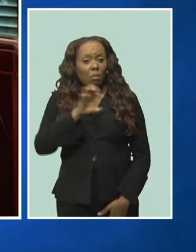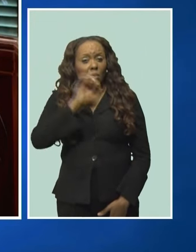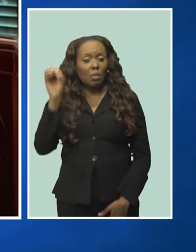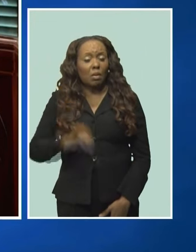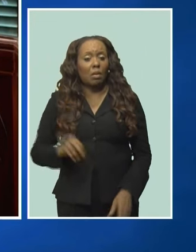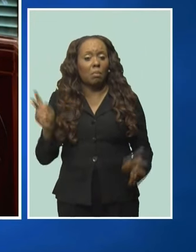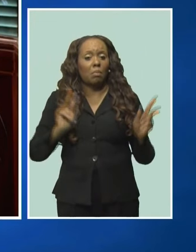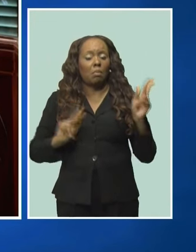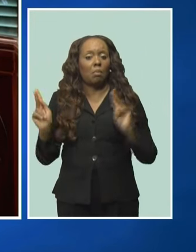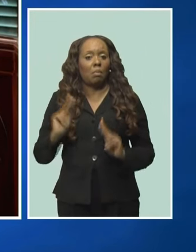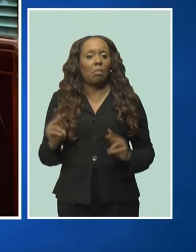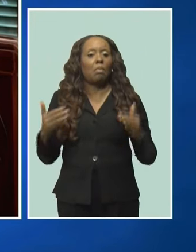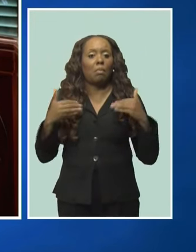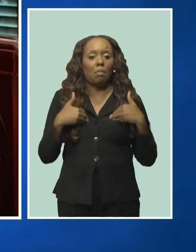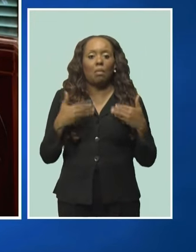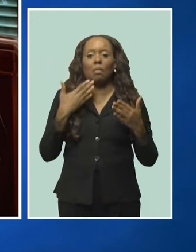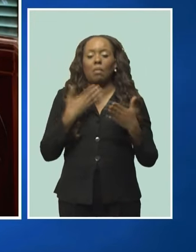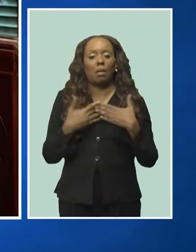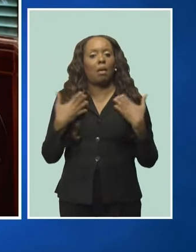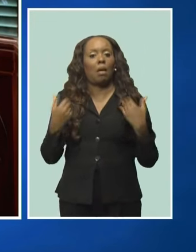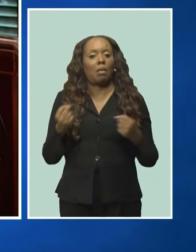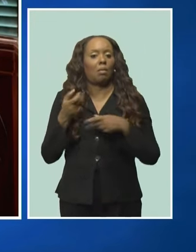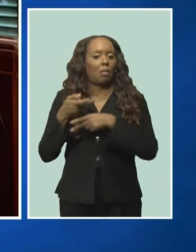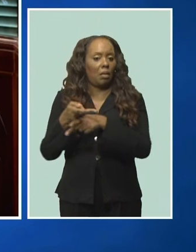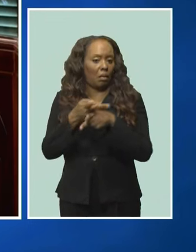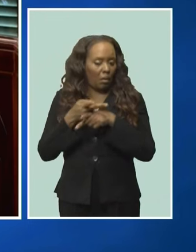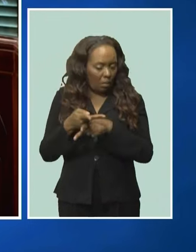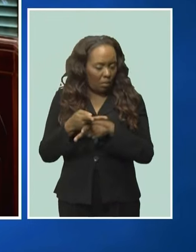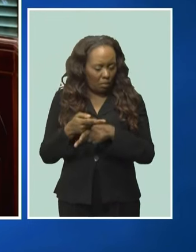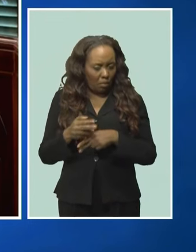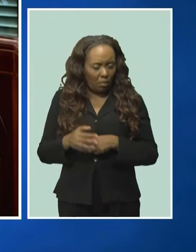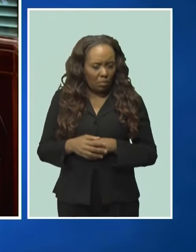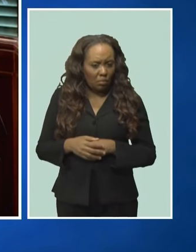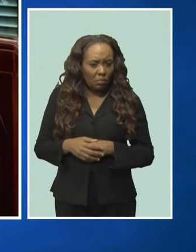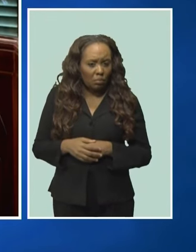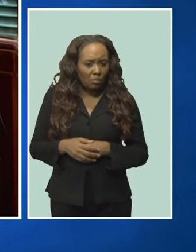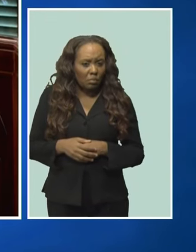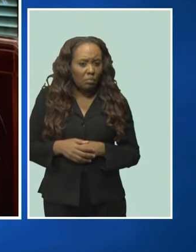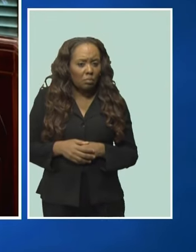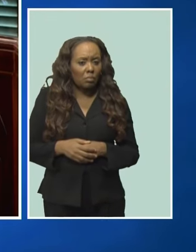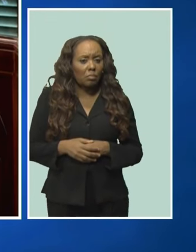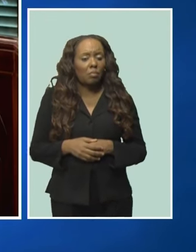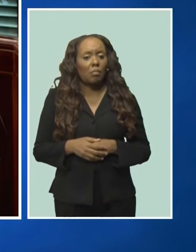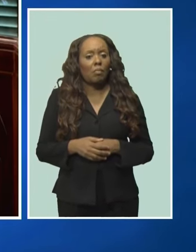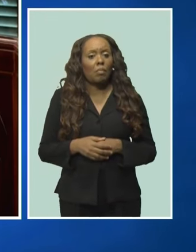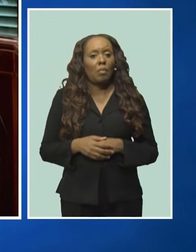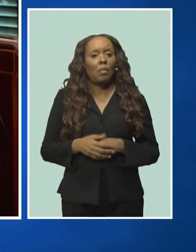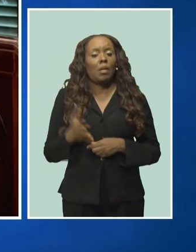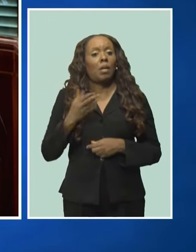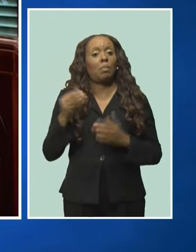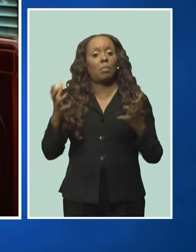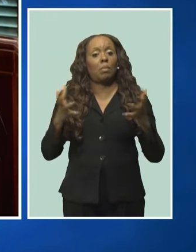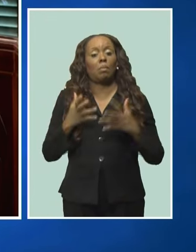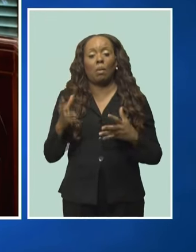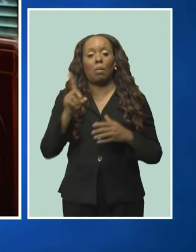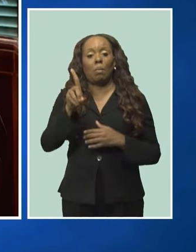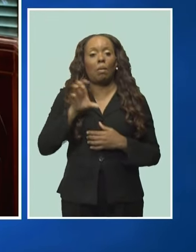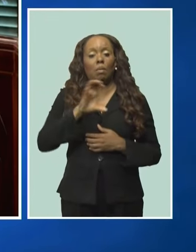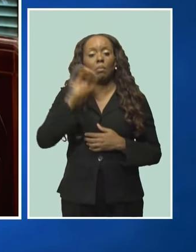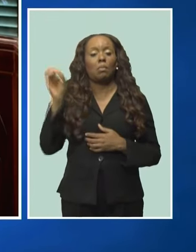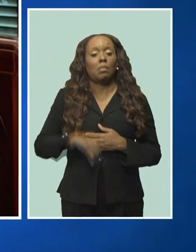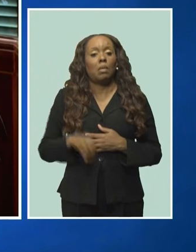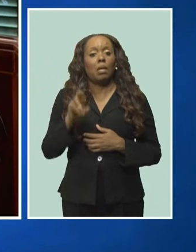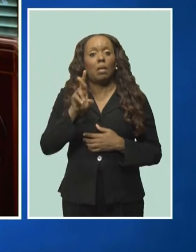to primary and secondary health care and that we can, as I said earlier, attain 100% renewable energy